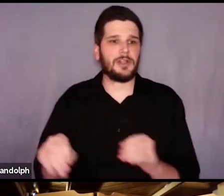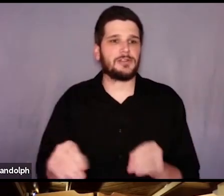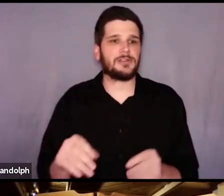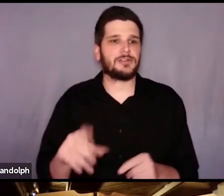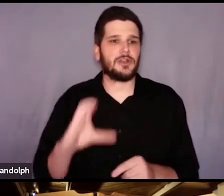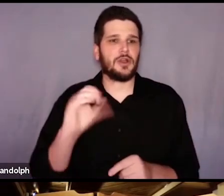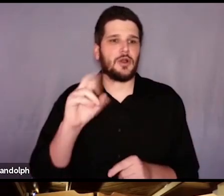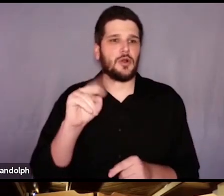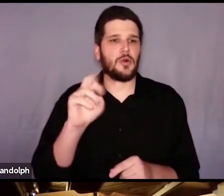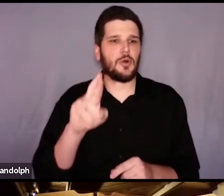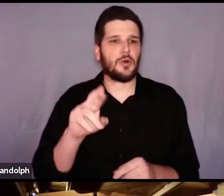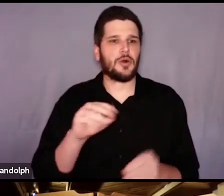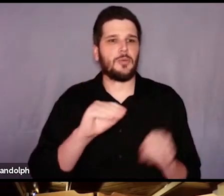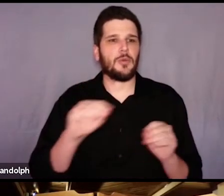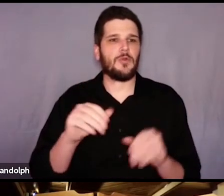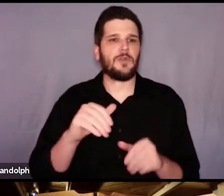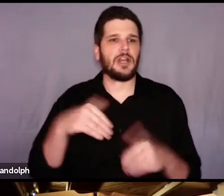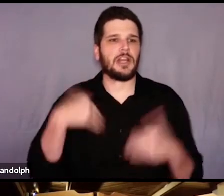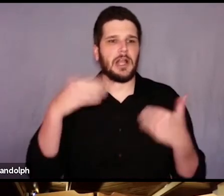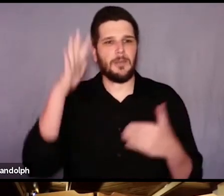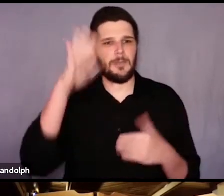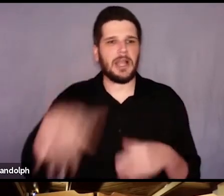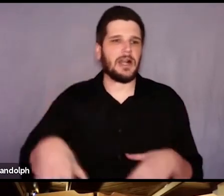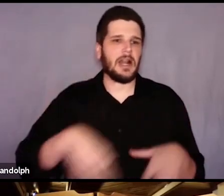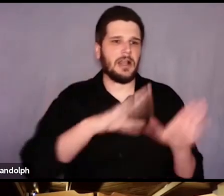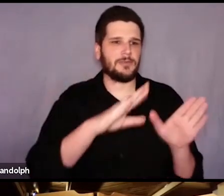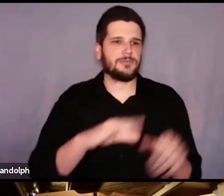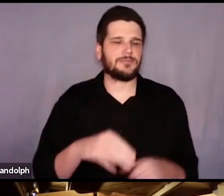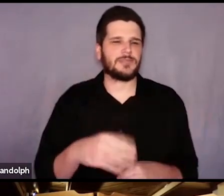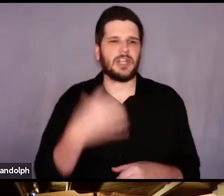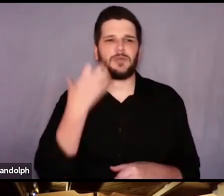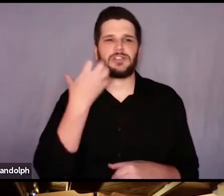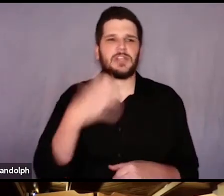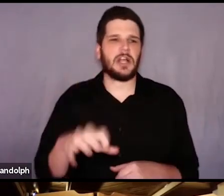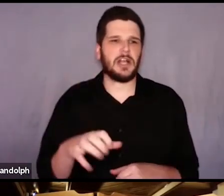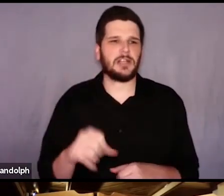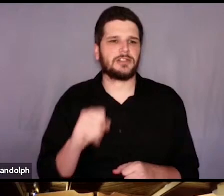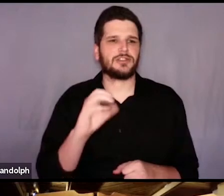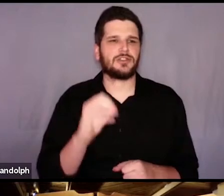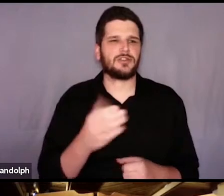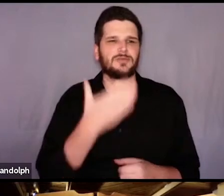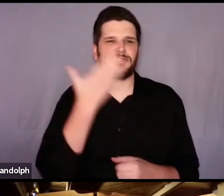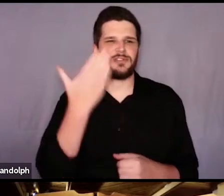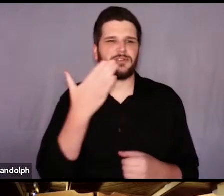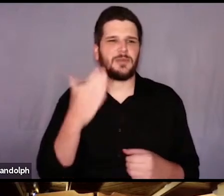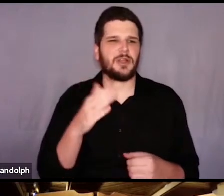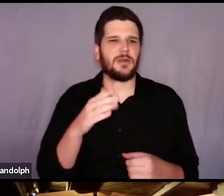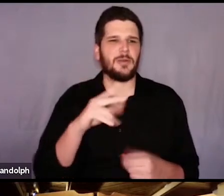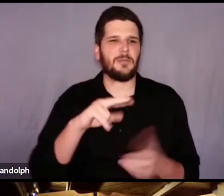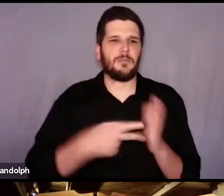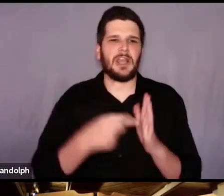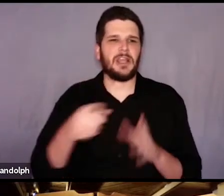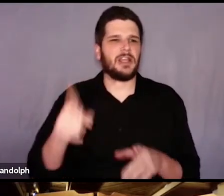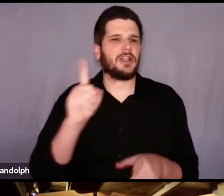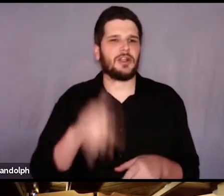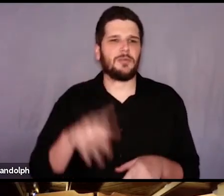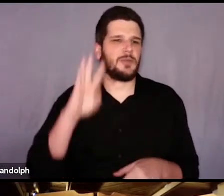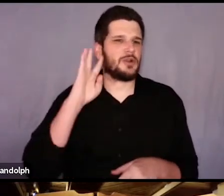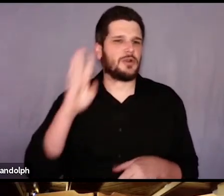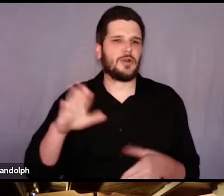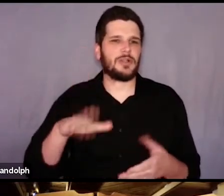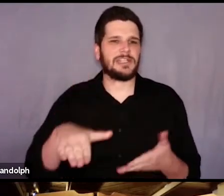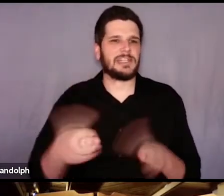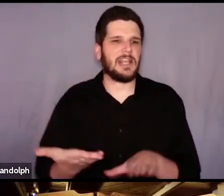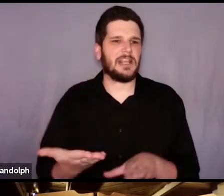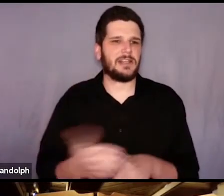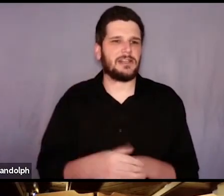I'm white, but poor. I'm on the upside of crip life. Police don't shoot me when I yell at the cars that almost hit me when